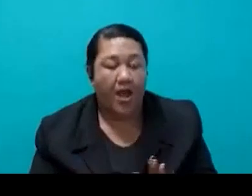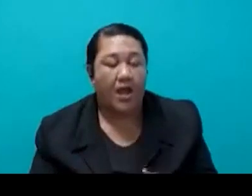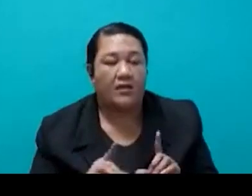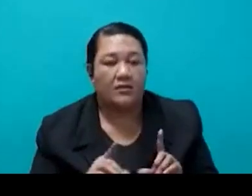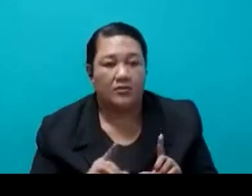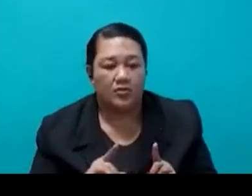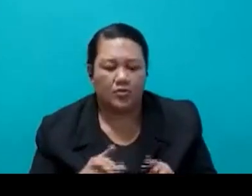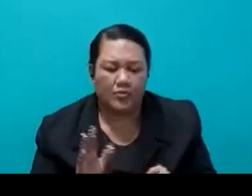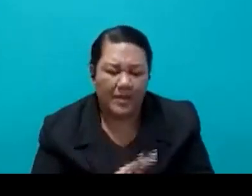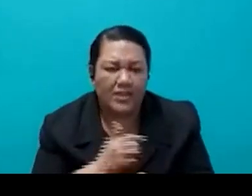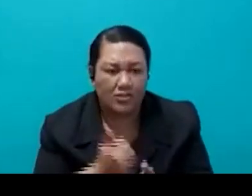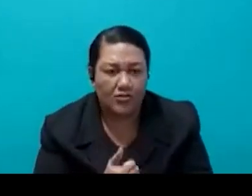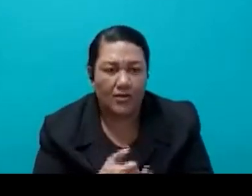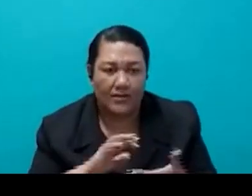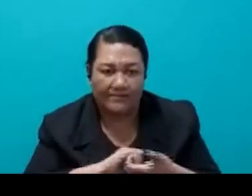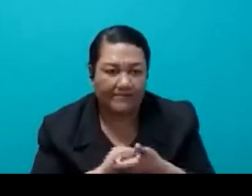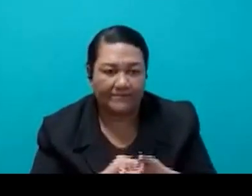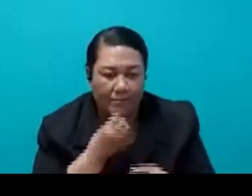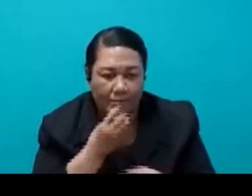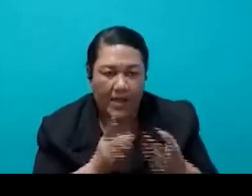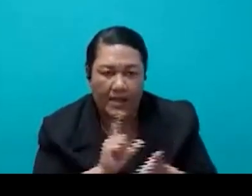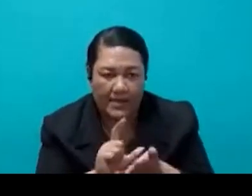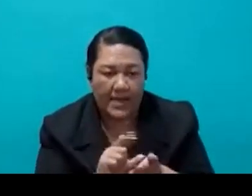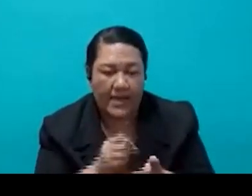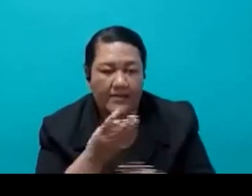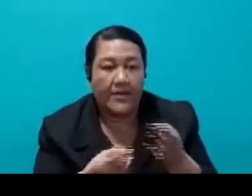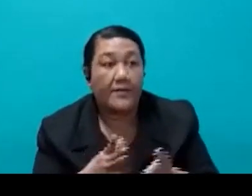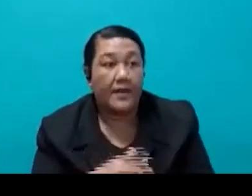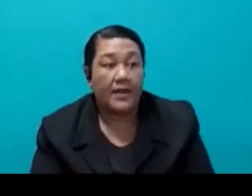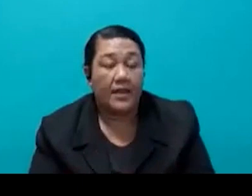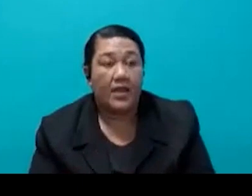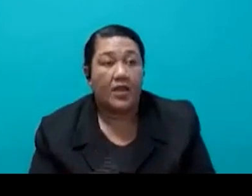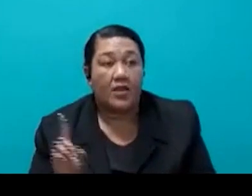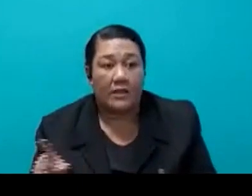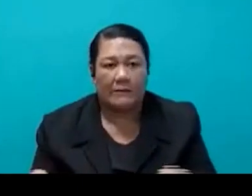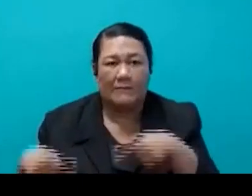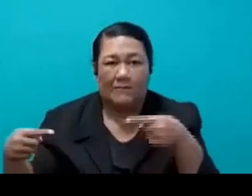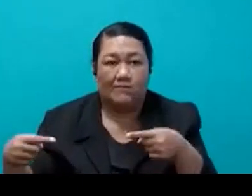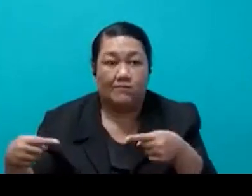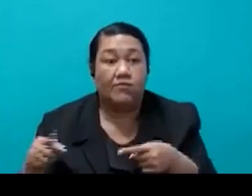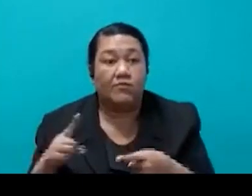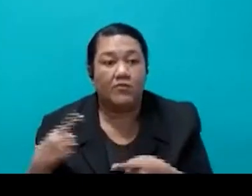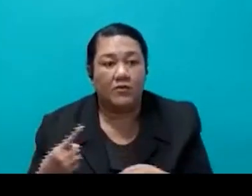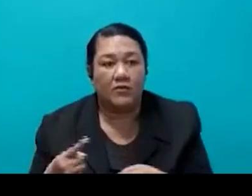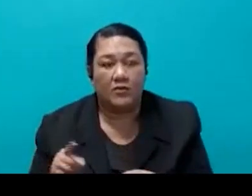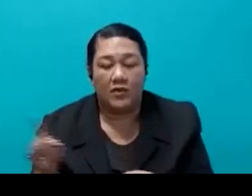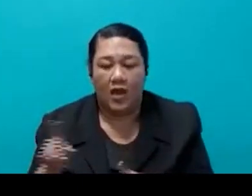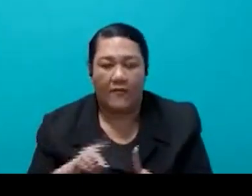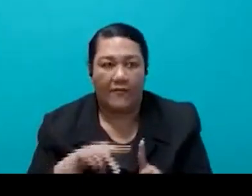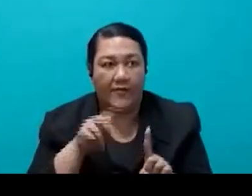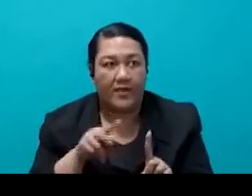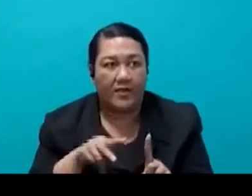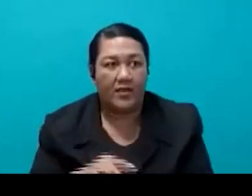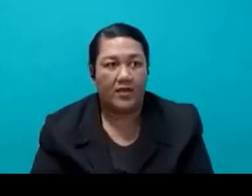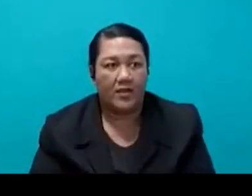One of my most vocal critics expressed contradictory and confusing views. He